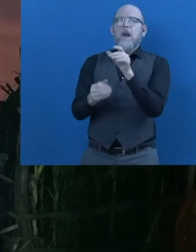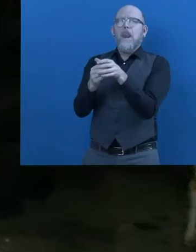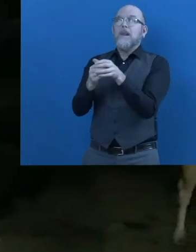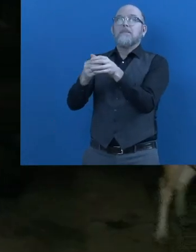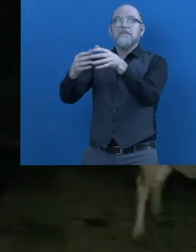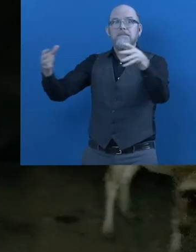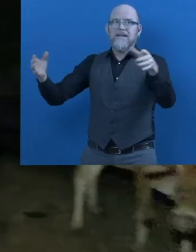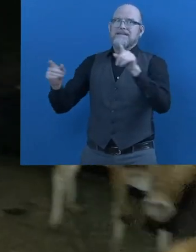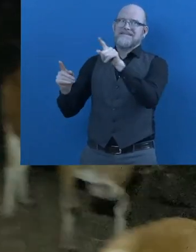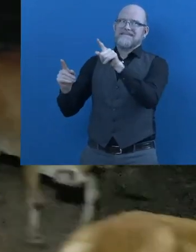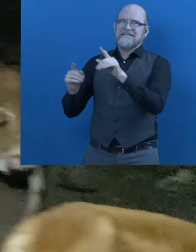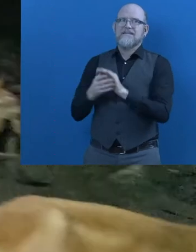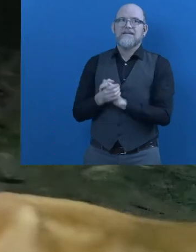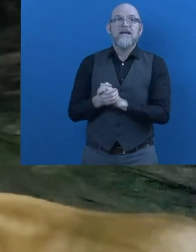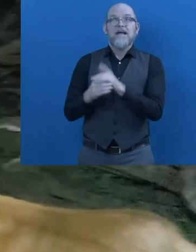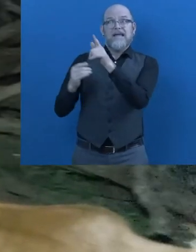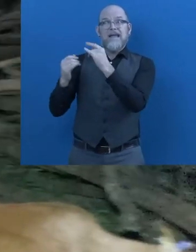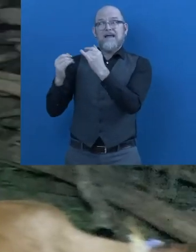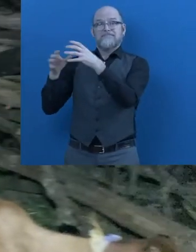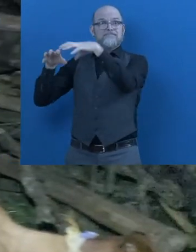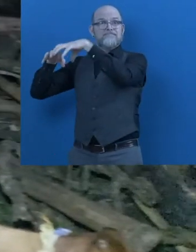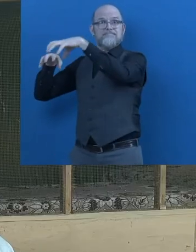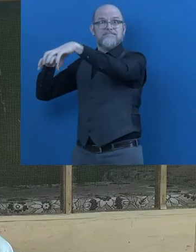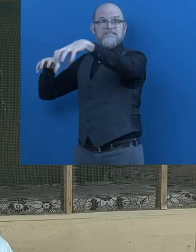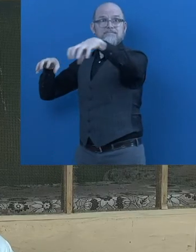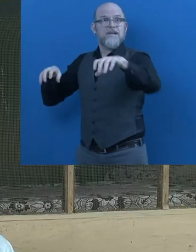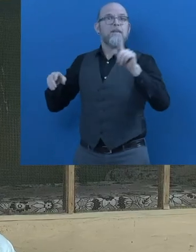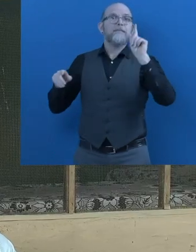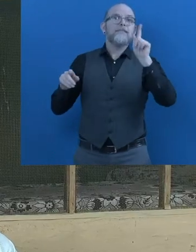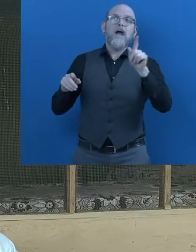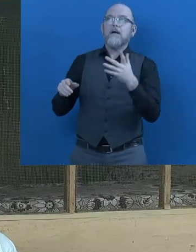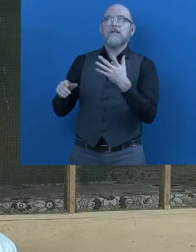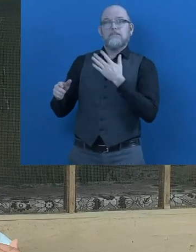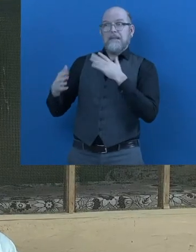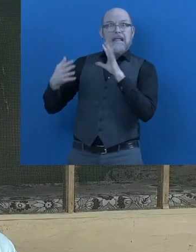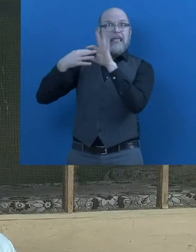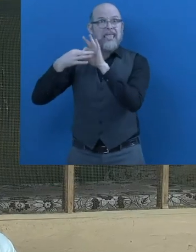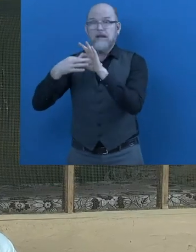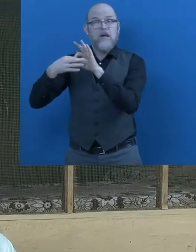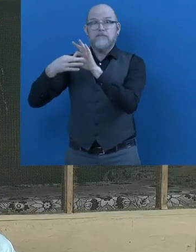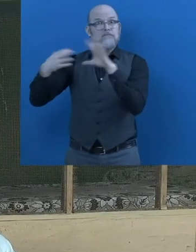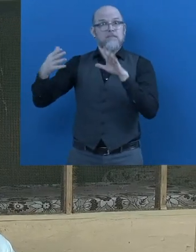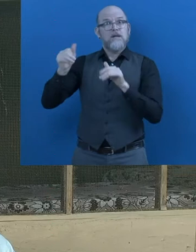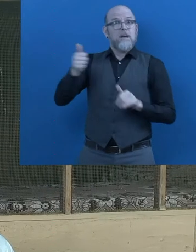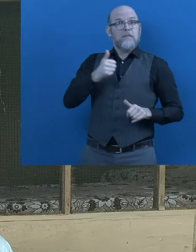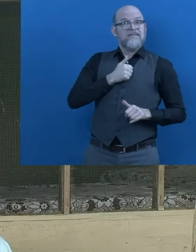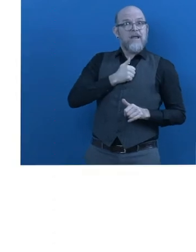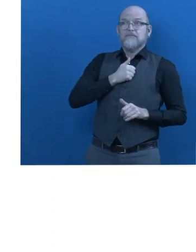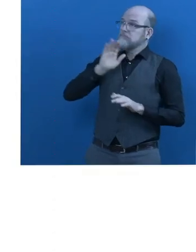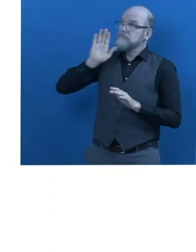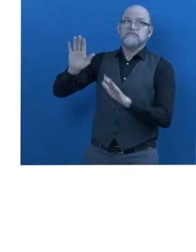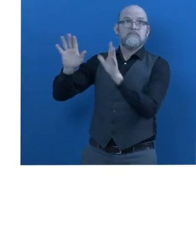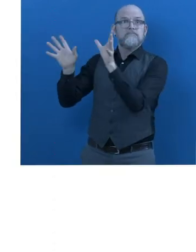organization. These institutions are formed by them for them and owned by them. This is our innovation.